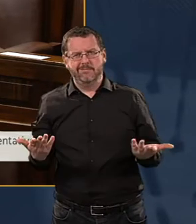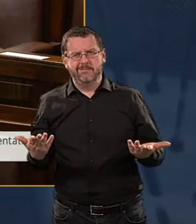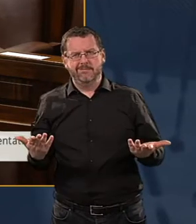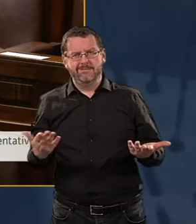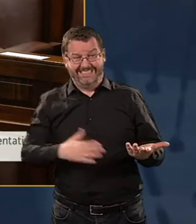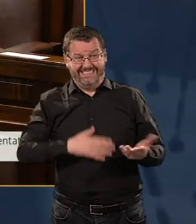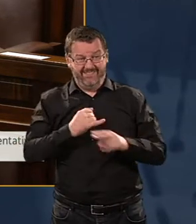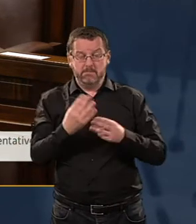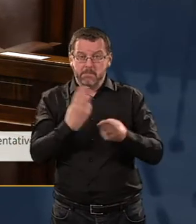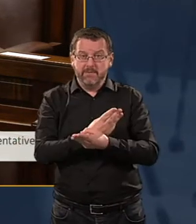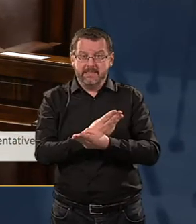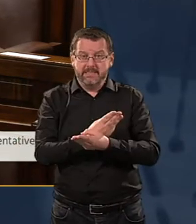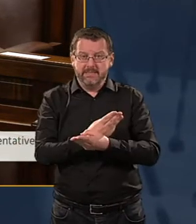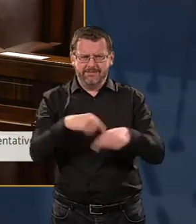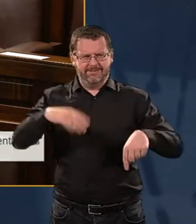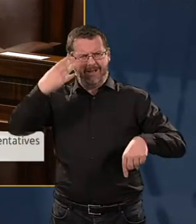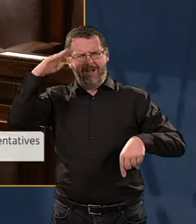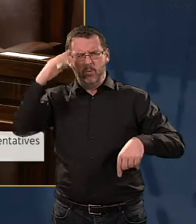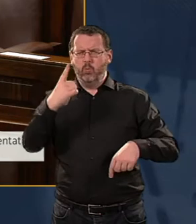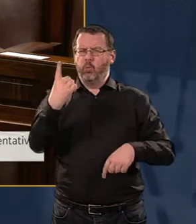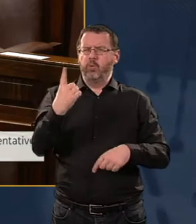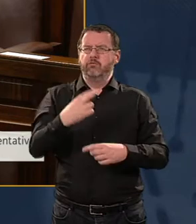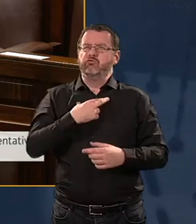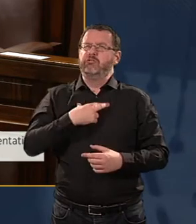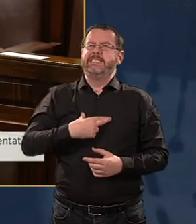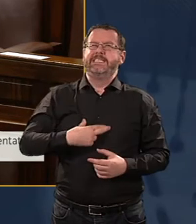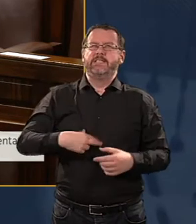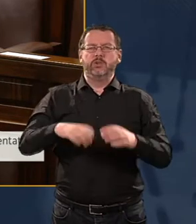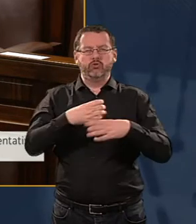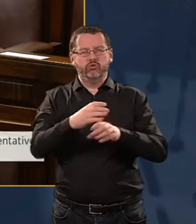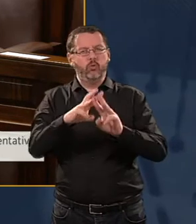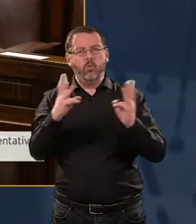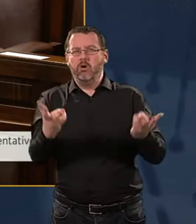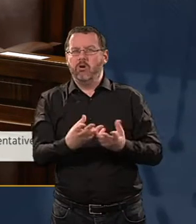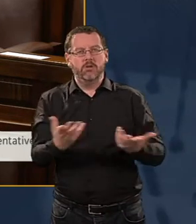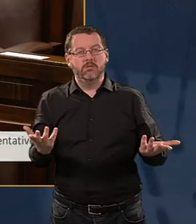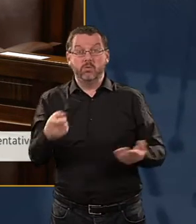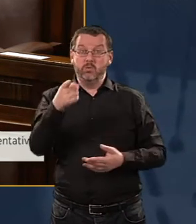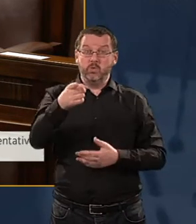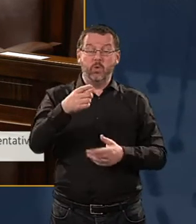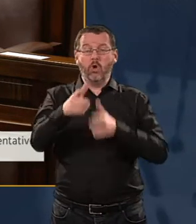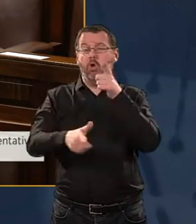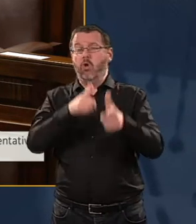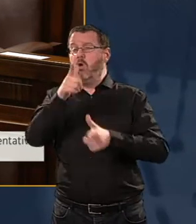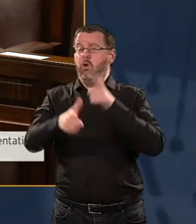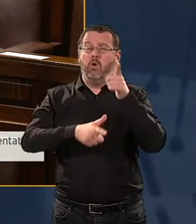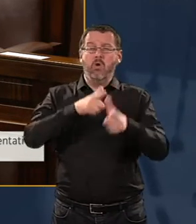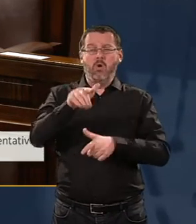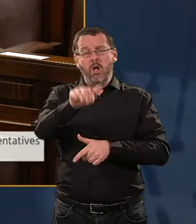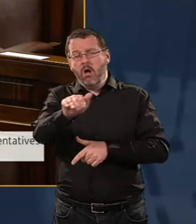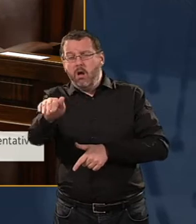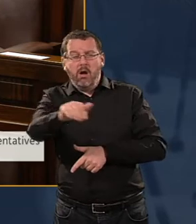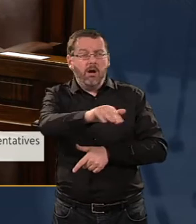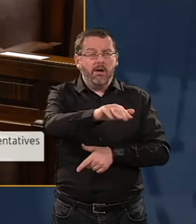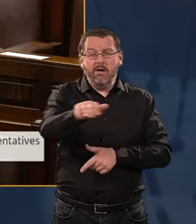is in one of the richest countries in the world and in a country where you keep telling us, reminding us, that we